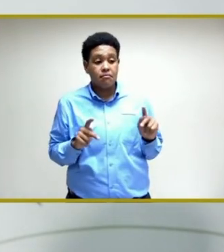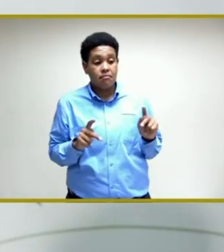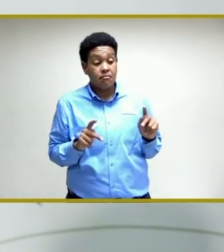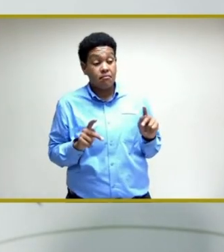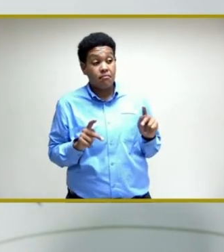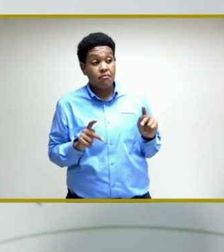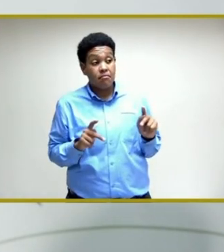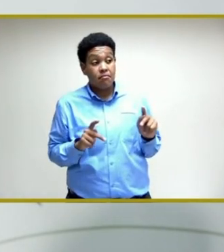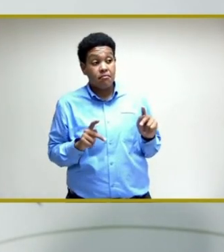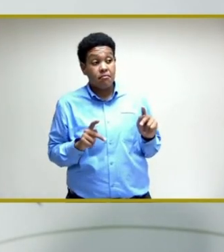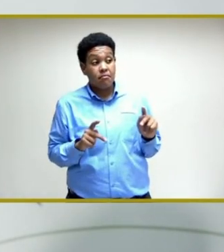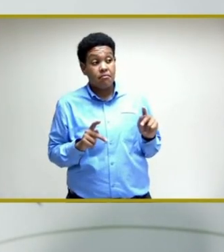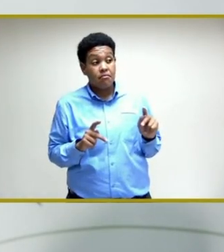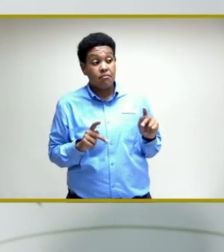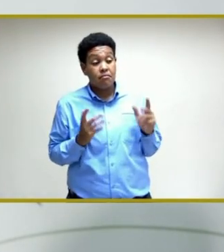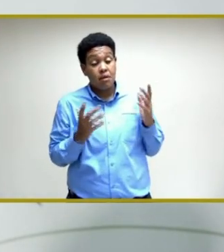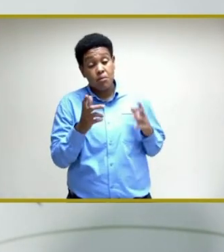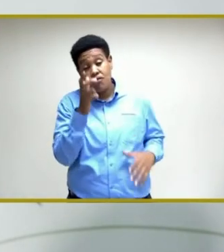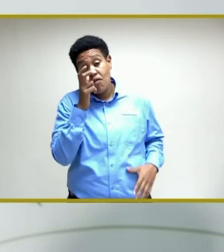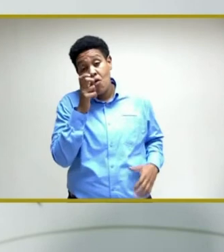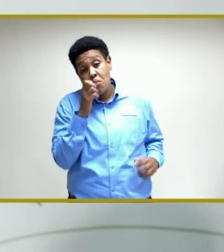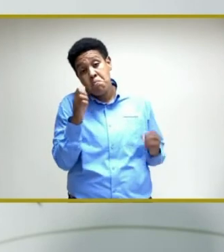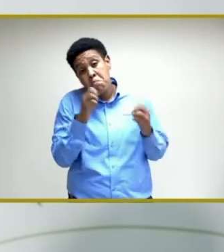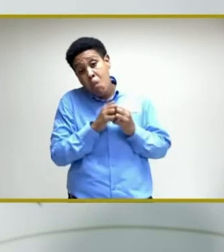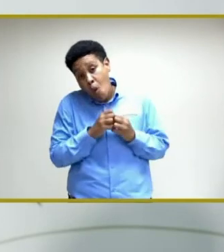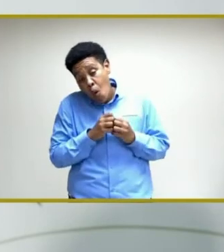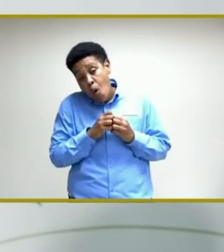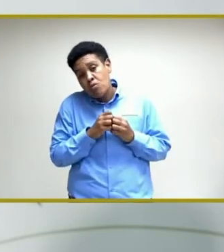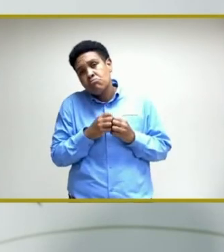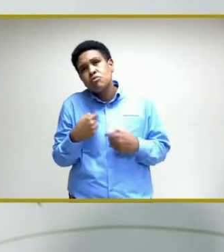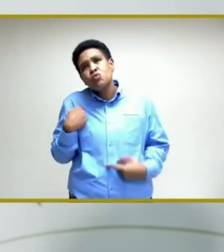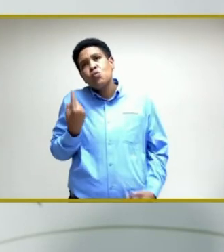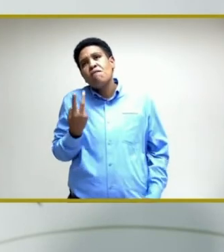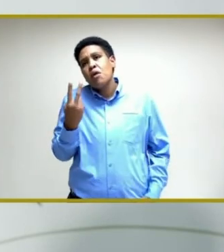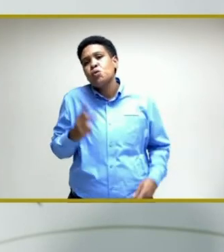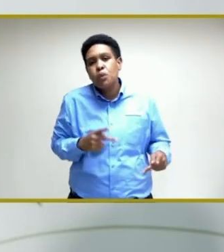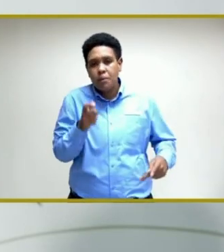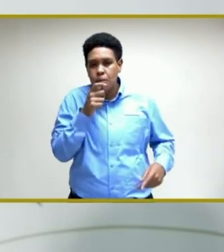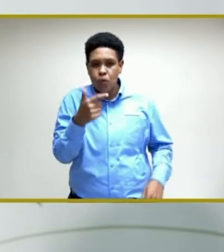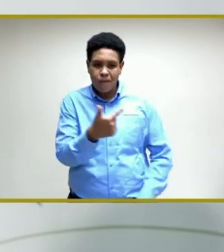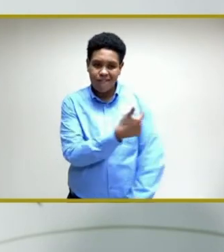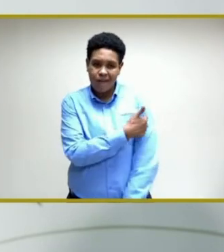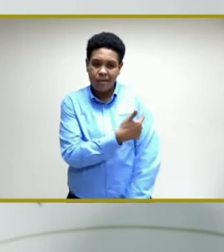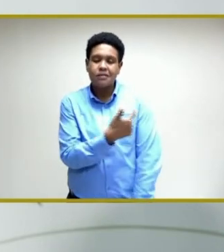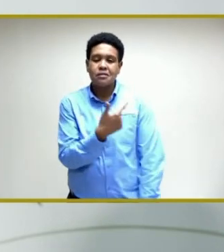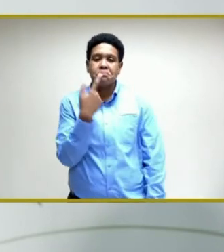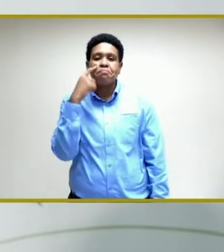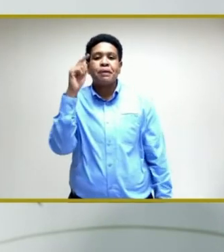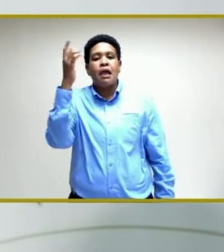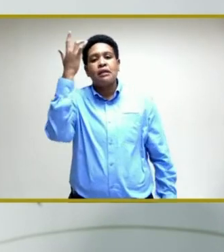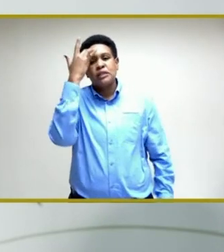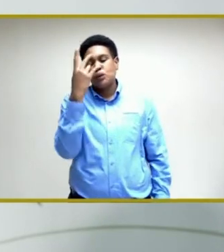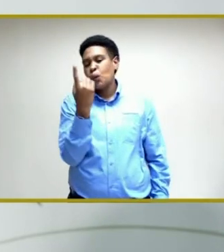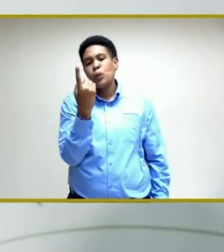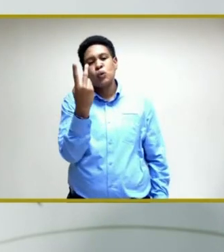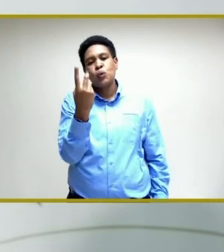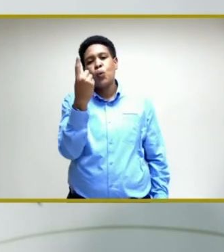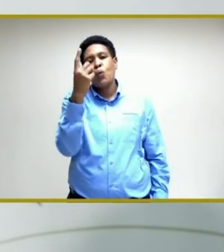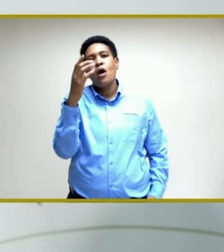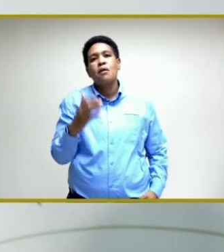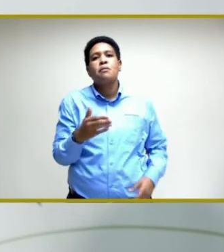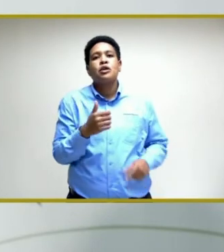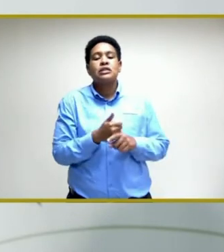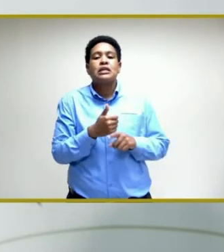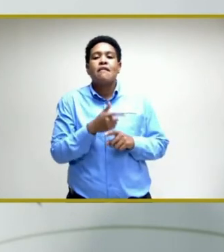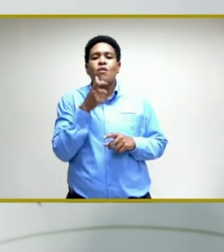Anecdotally, you may have heard of more, but we have gotten official reports of two persons, one person